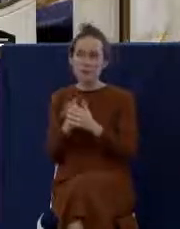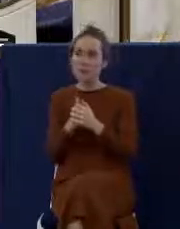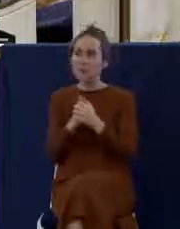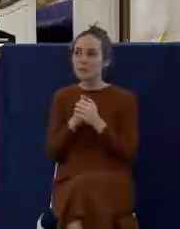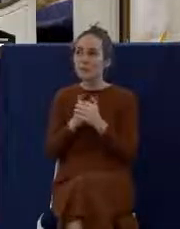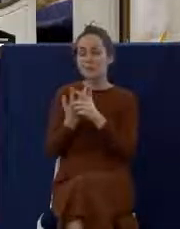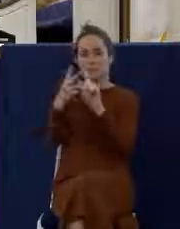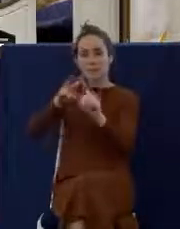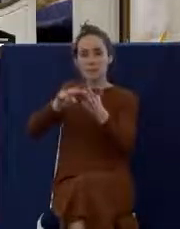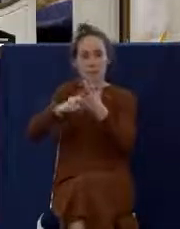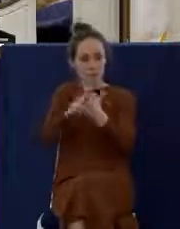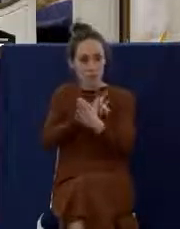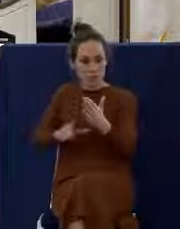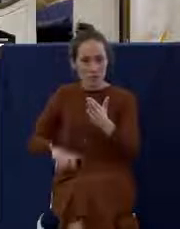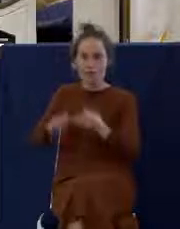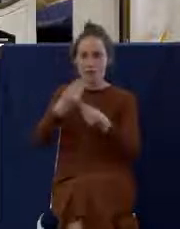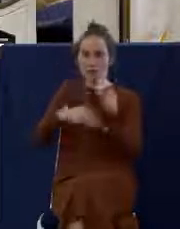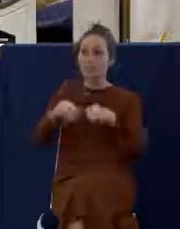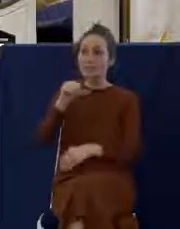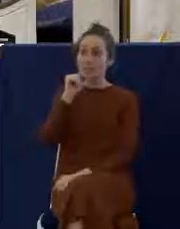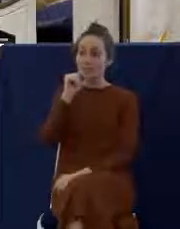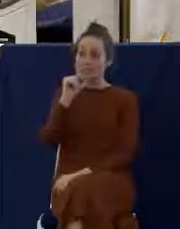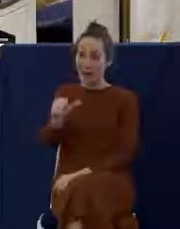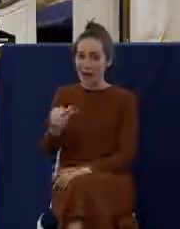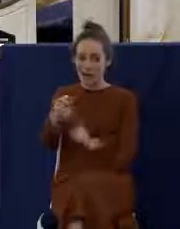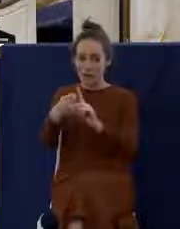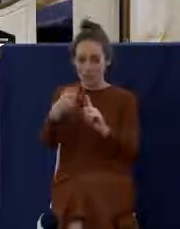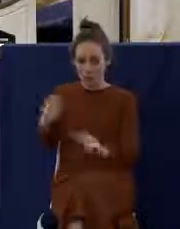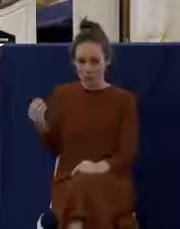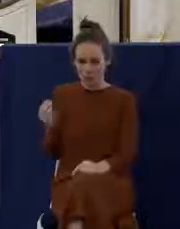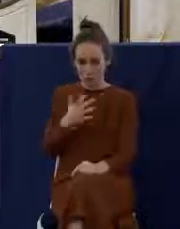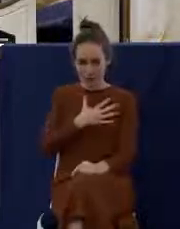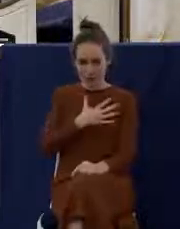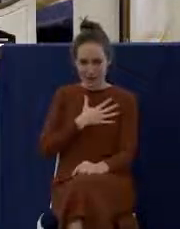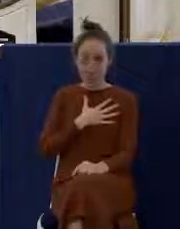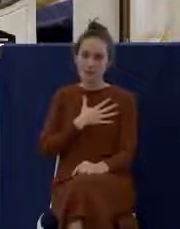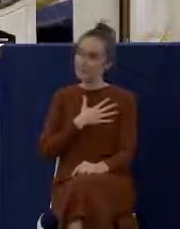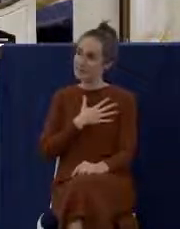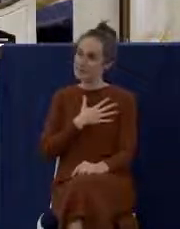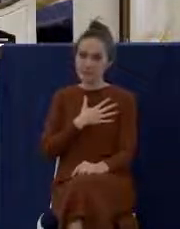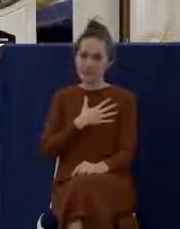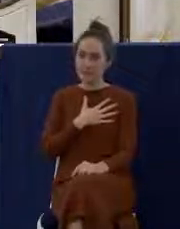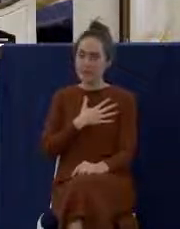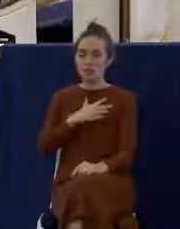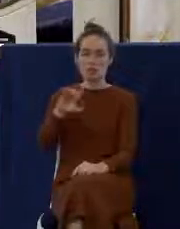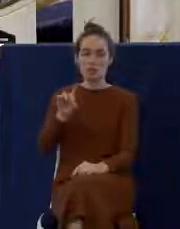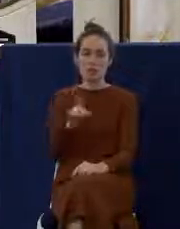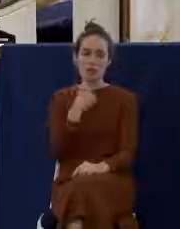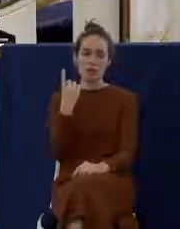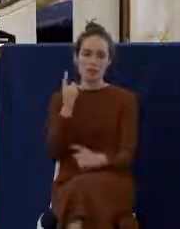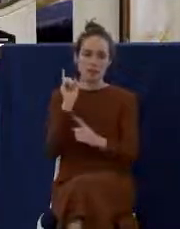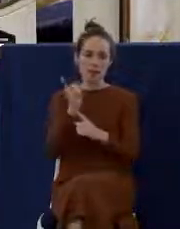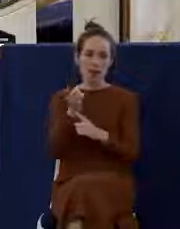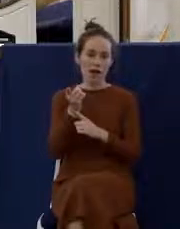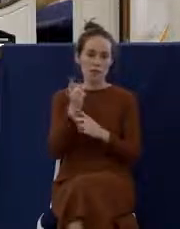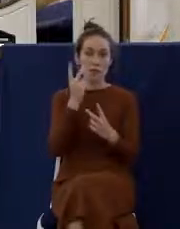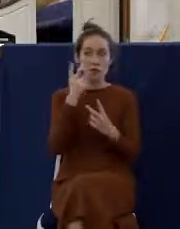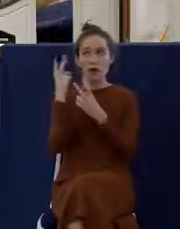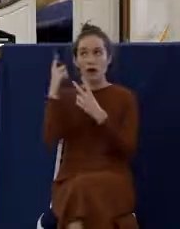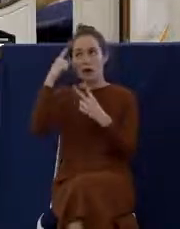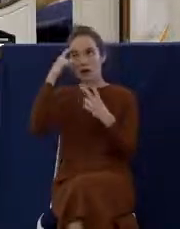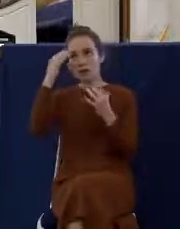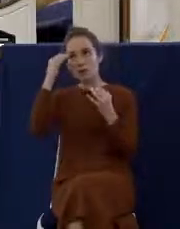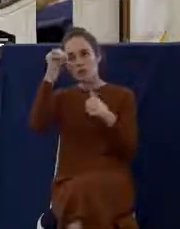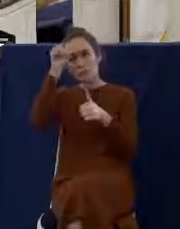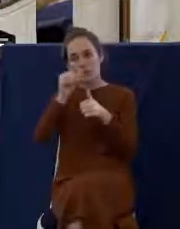view says that the Lord's Supper is not a channel of grace in any way. It's just simply a time to remember the Lord